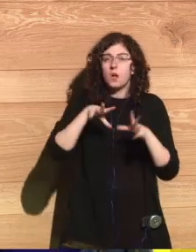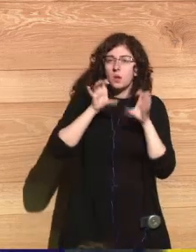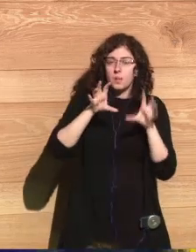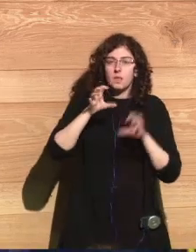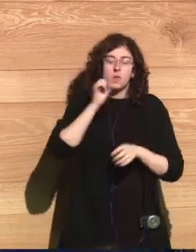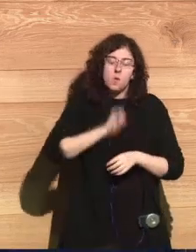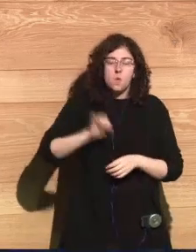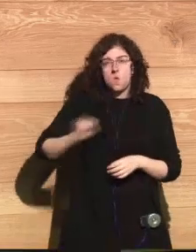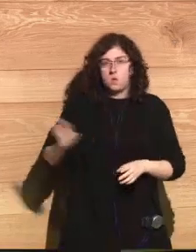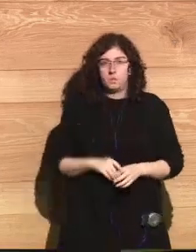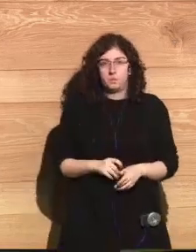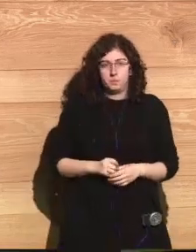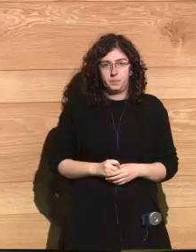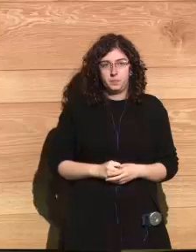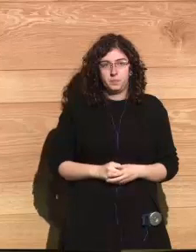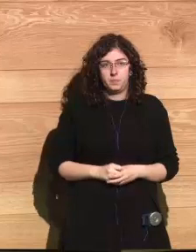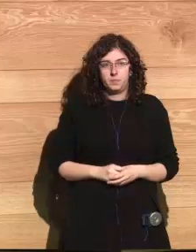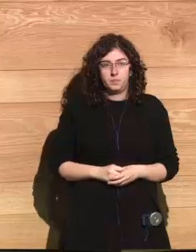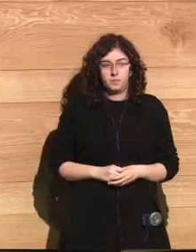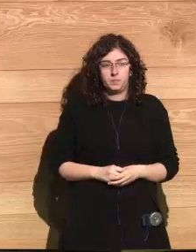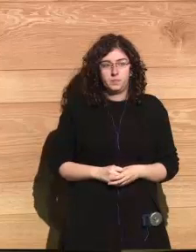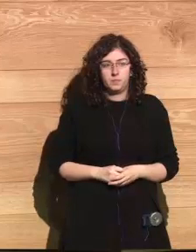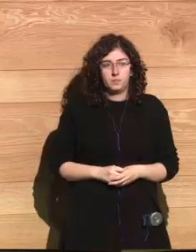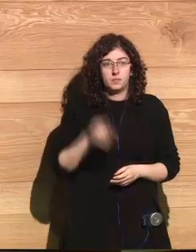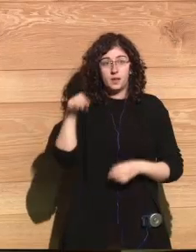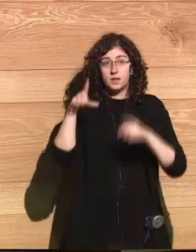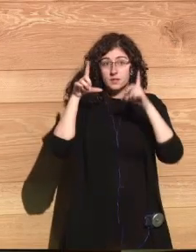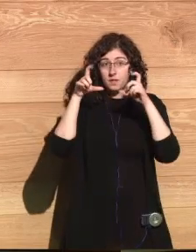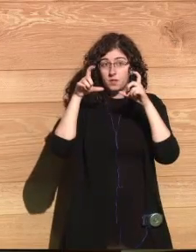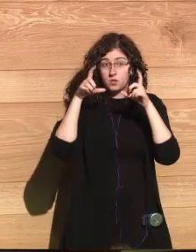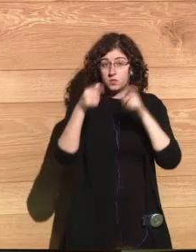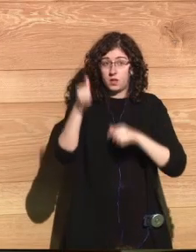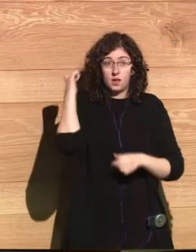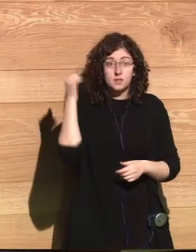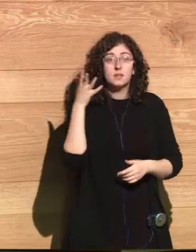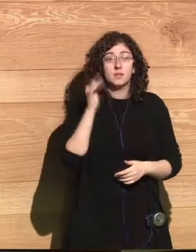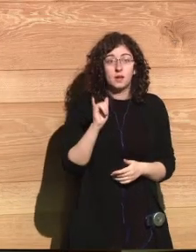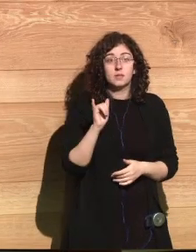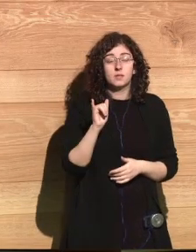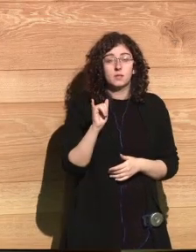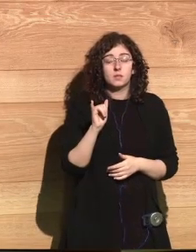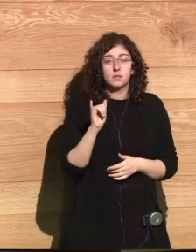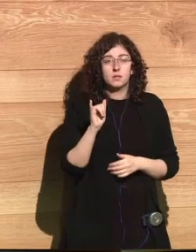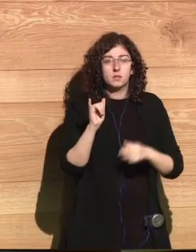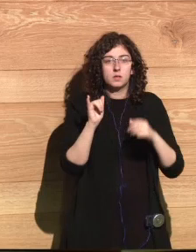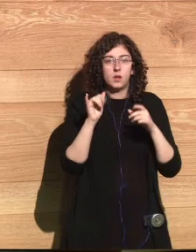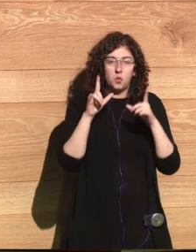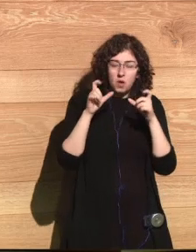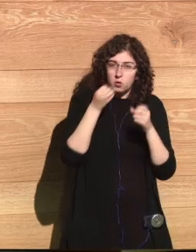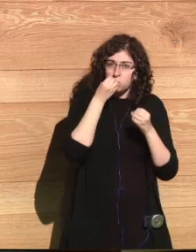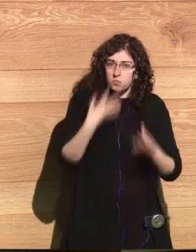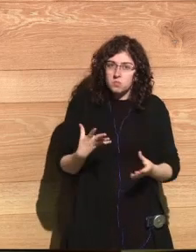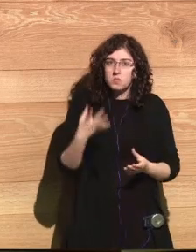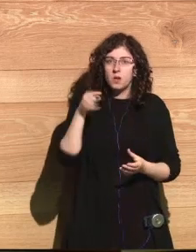Are you looking at that picture in the background? Yeah, that's a nice picture of you. What can you tell us about